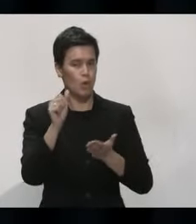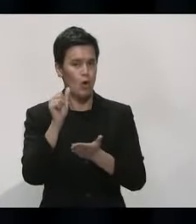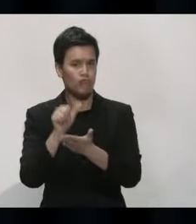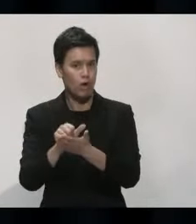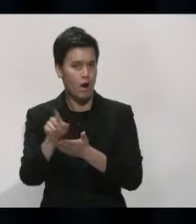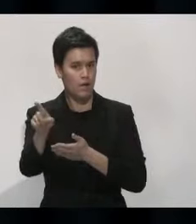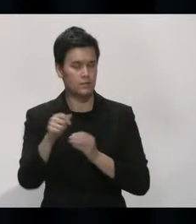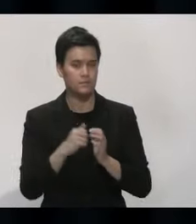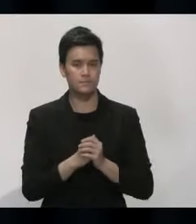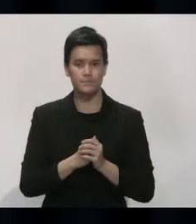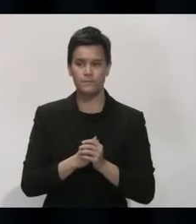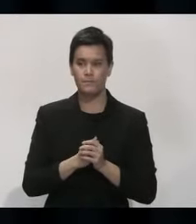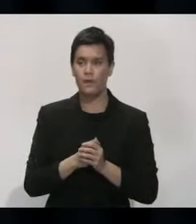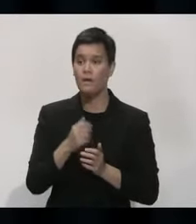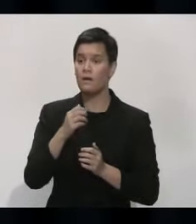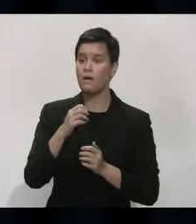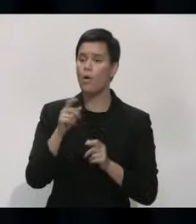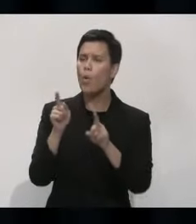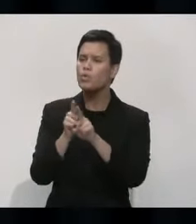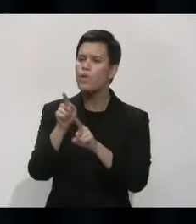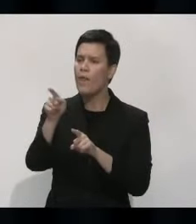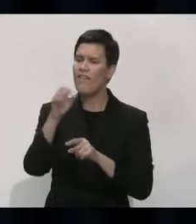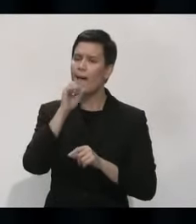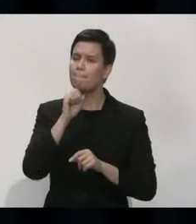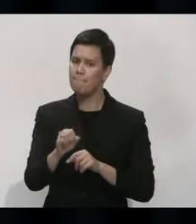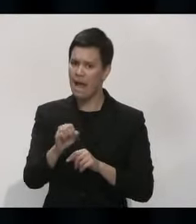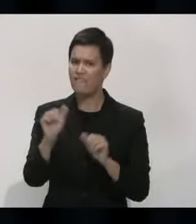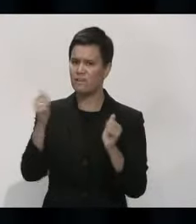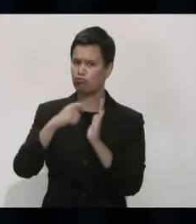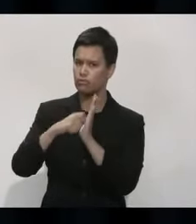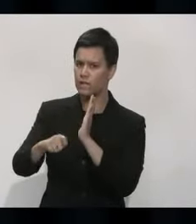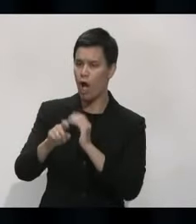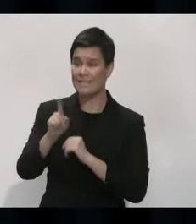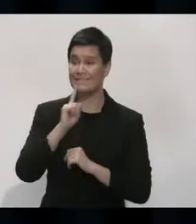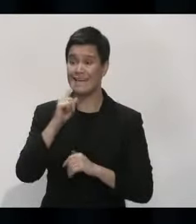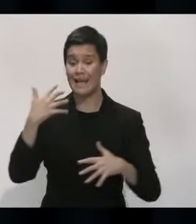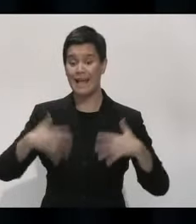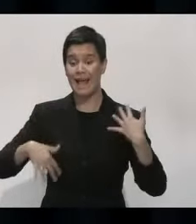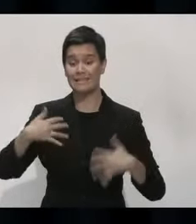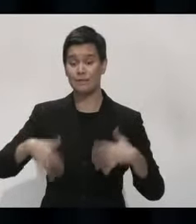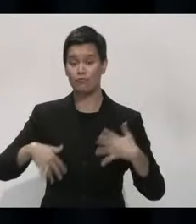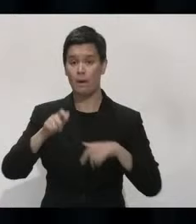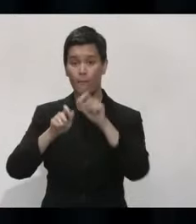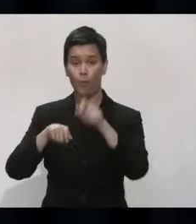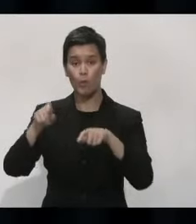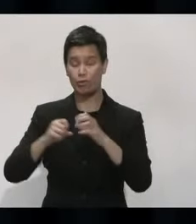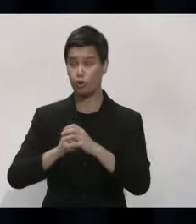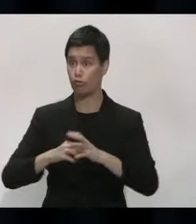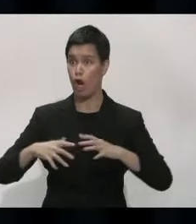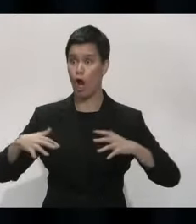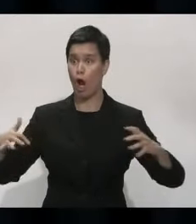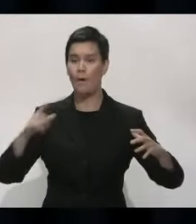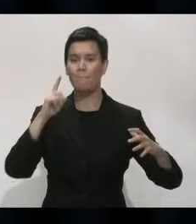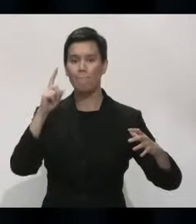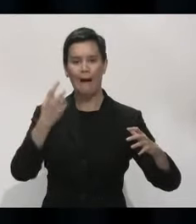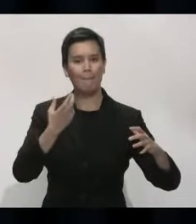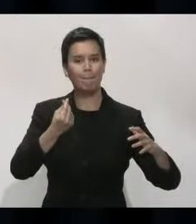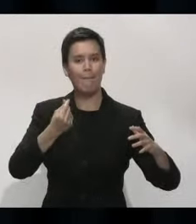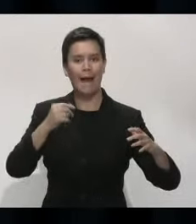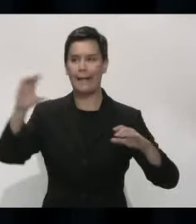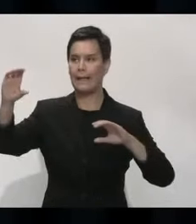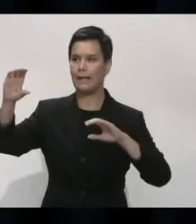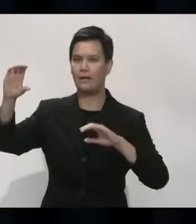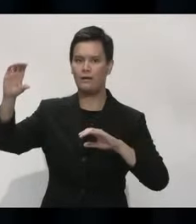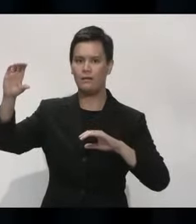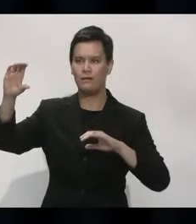-based funding for the region's declined despite Canterbury's population growing more than the national average. Do you know why there's been